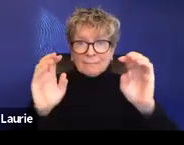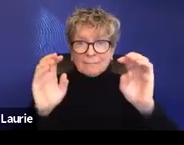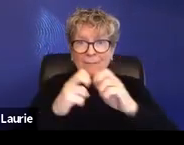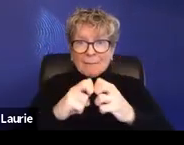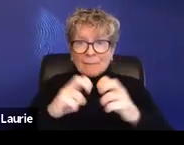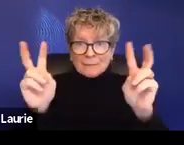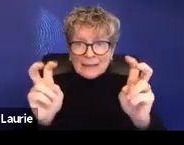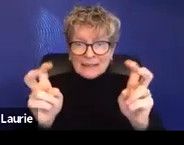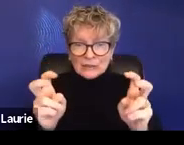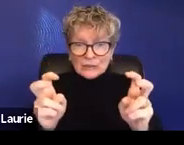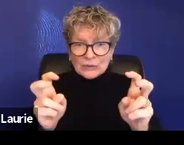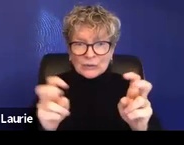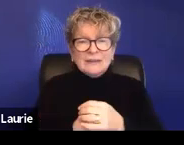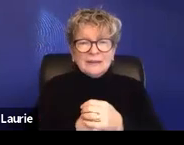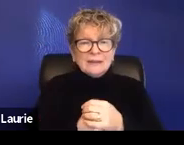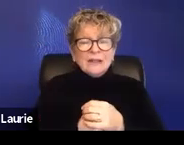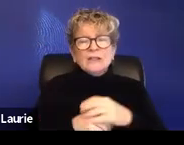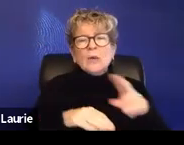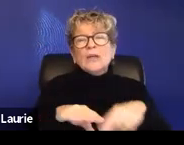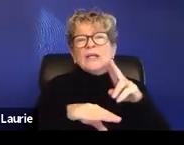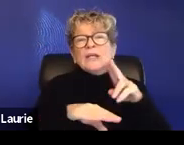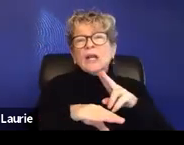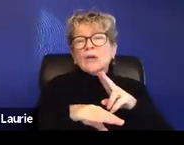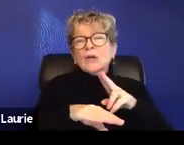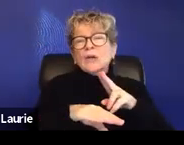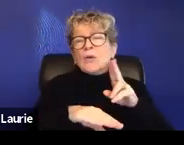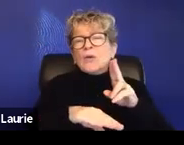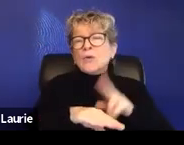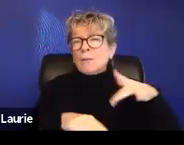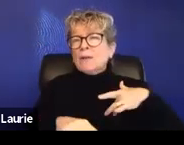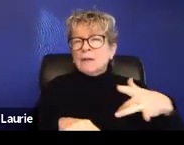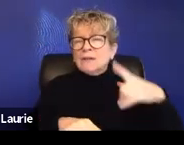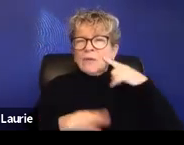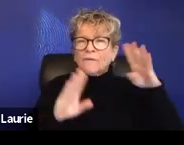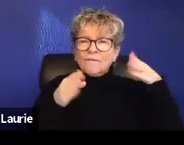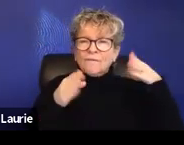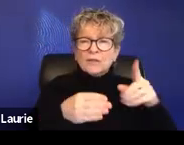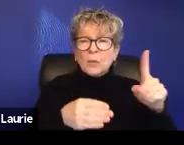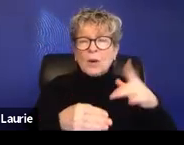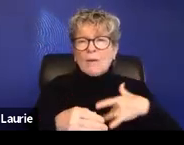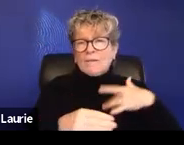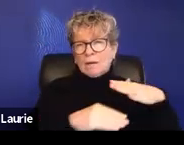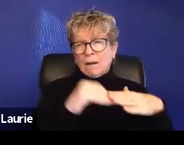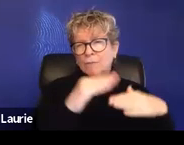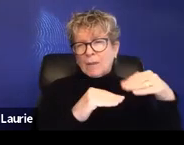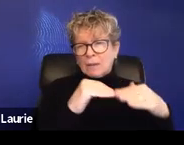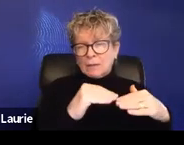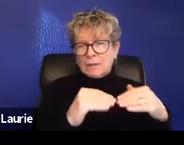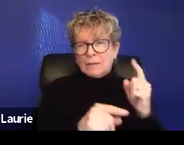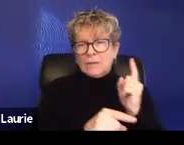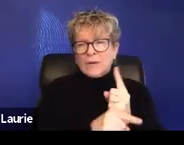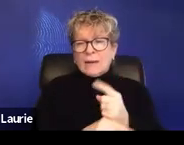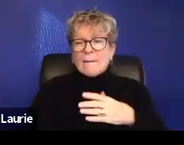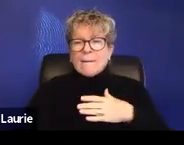it's really normal to just want to focus on the areas that we're most comfortable with. So for example, with my